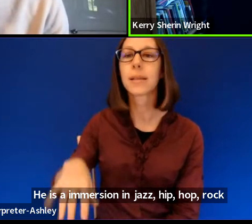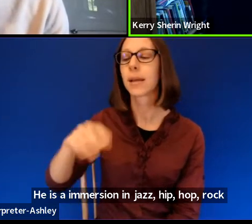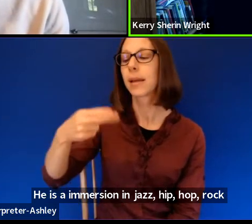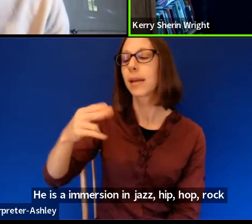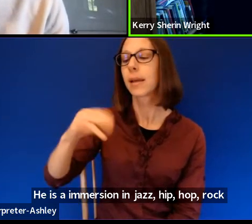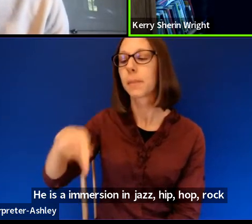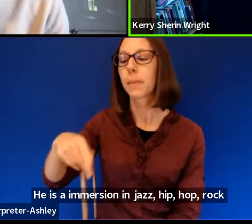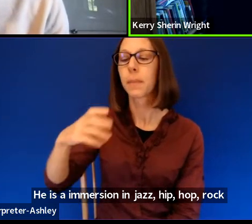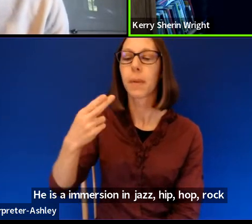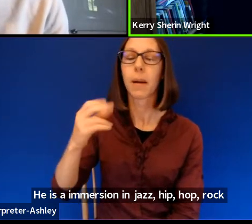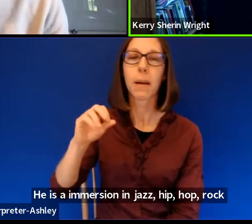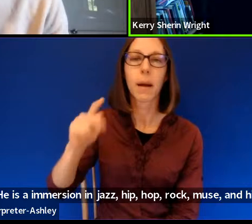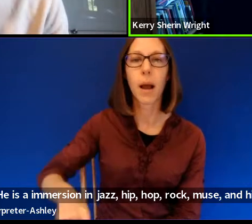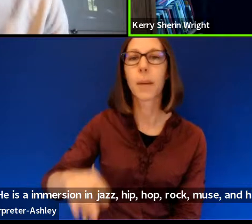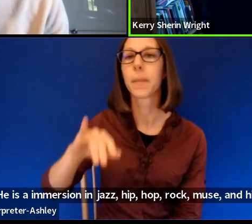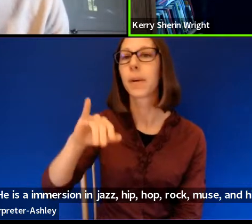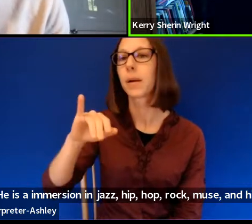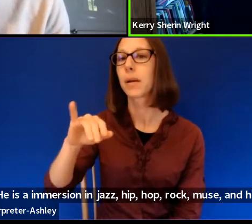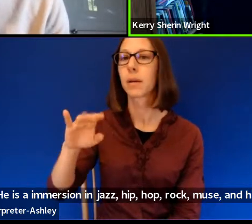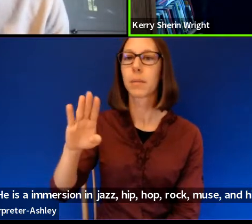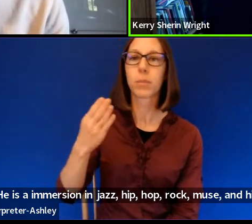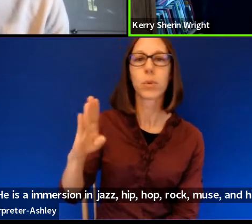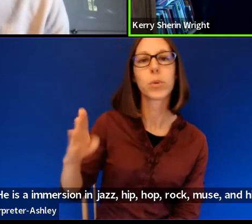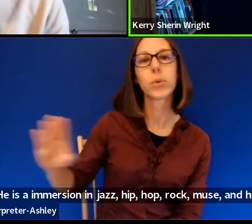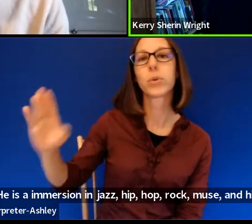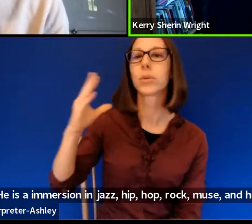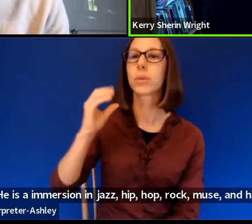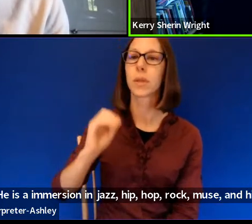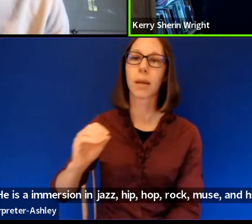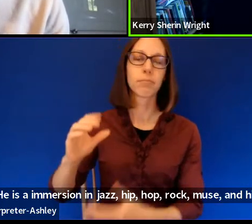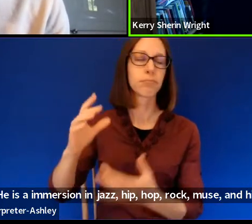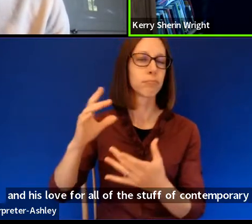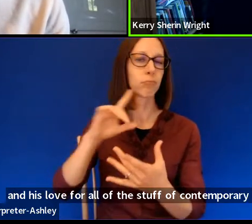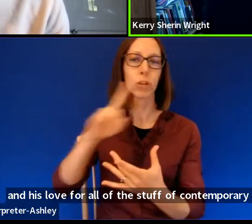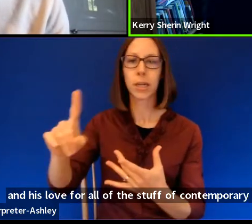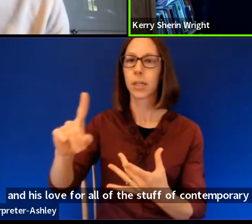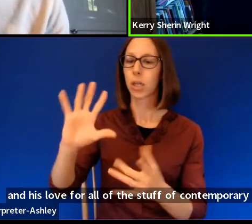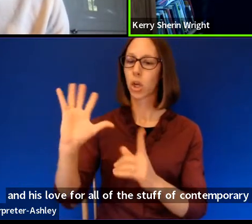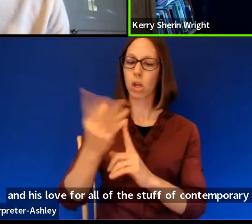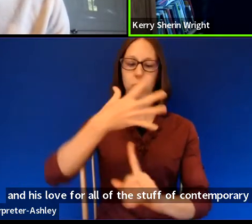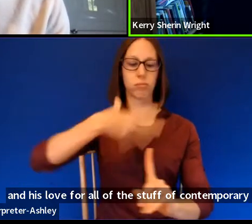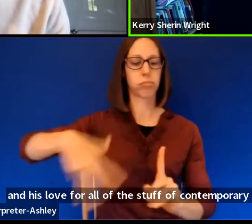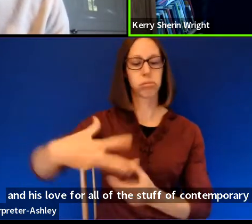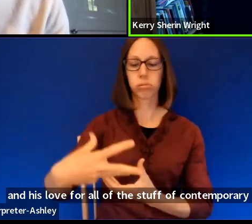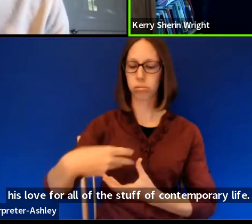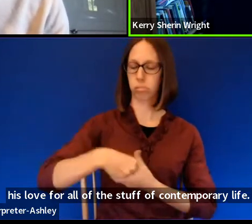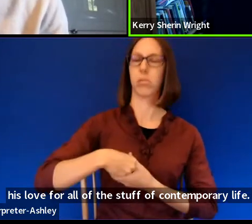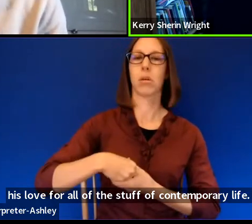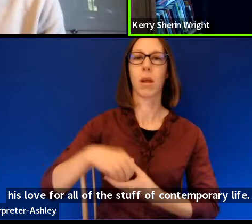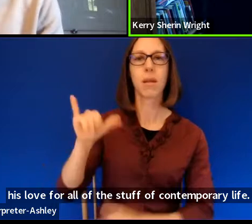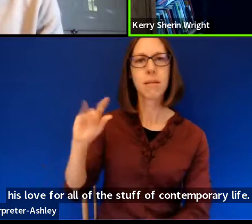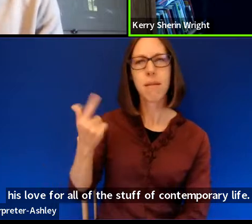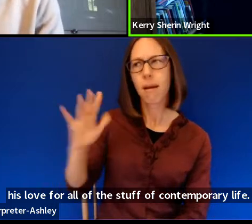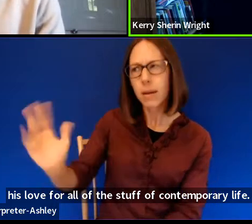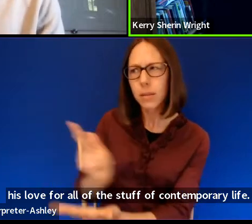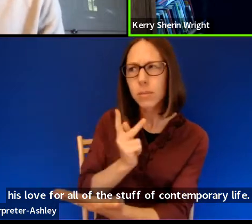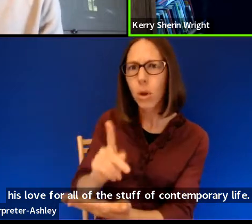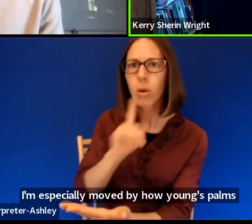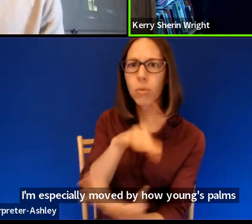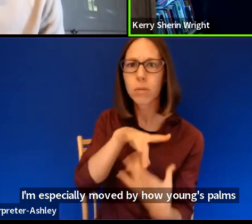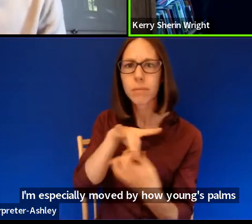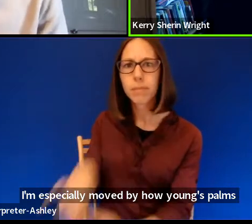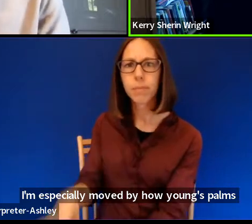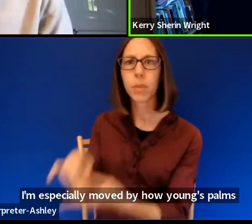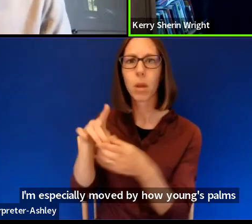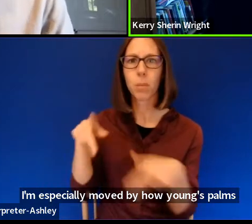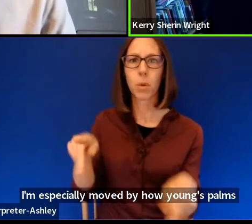and his love for all of the stuff of contemporary life. I'm especially moved by how Young's poems give readers permission to